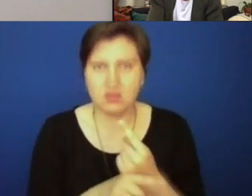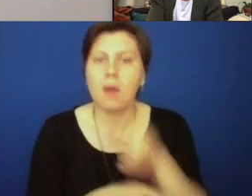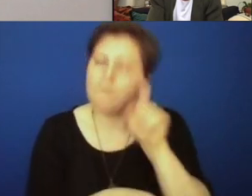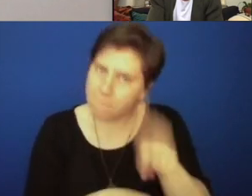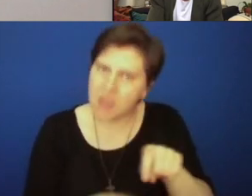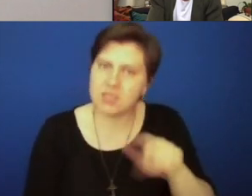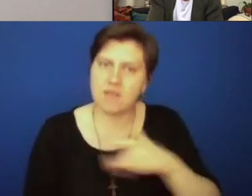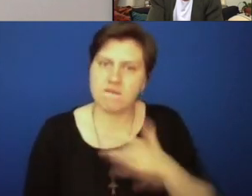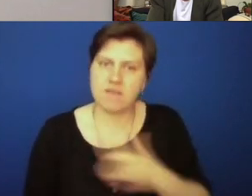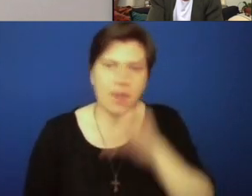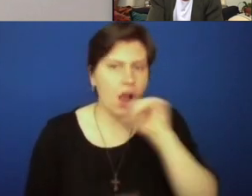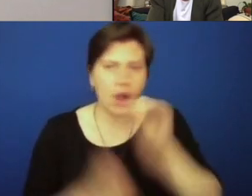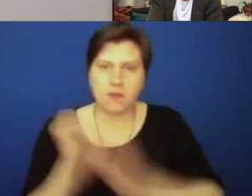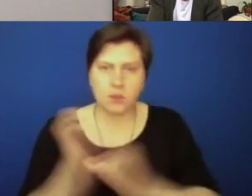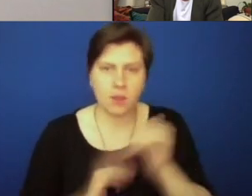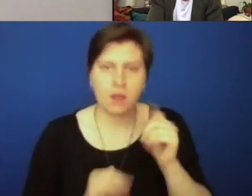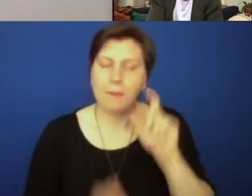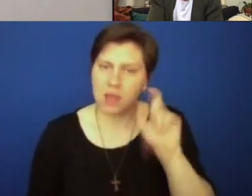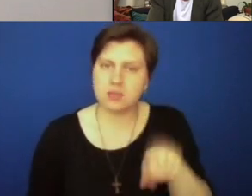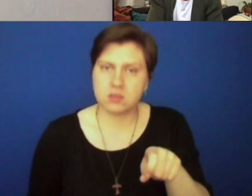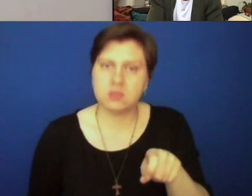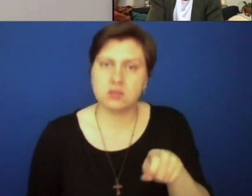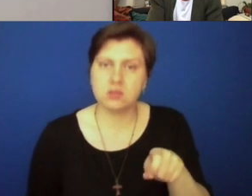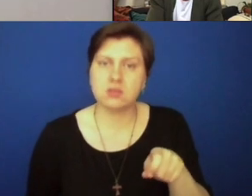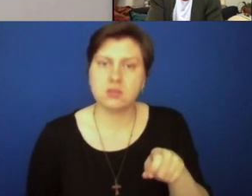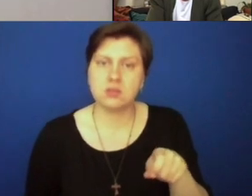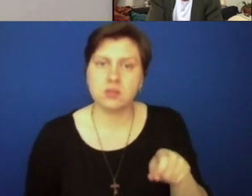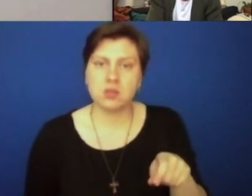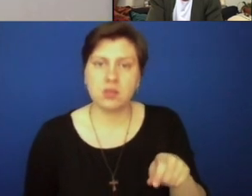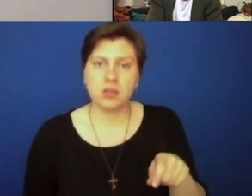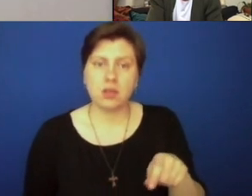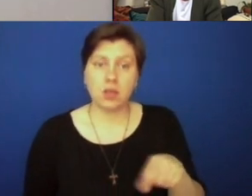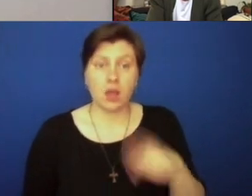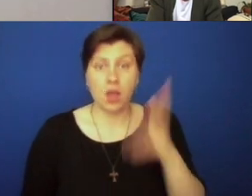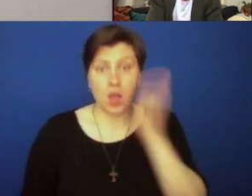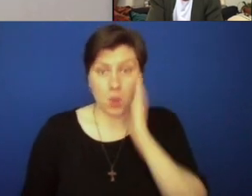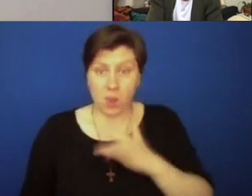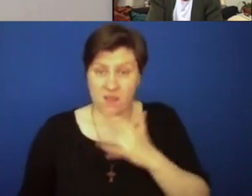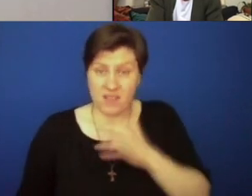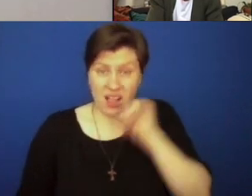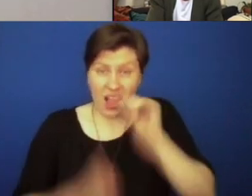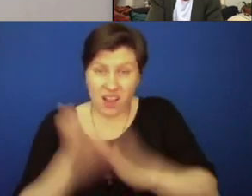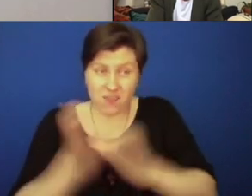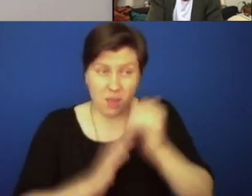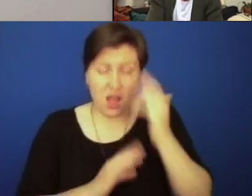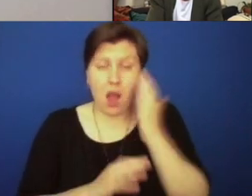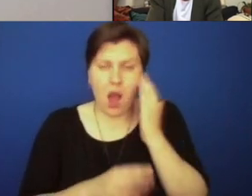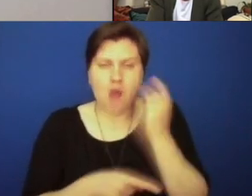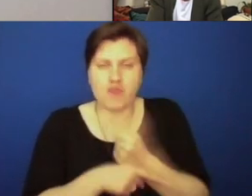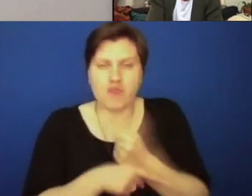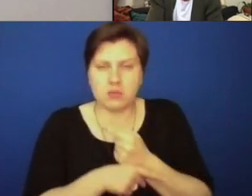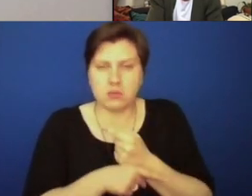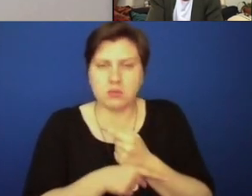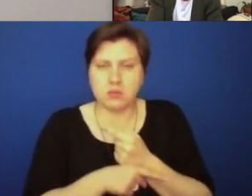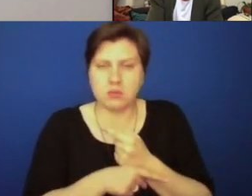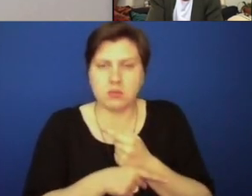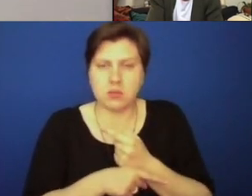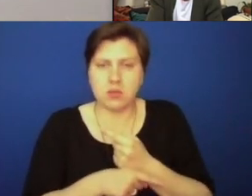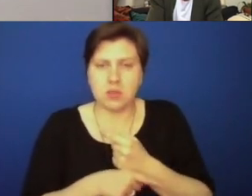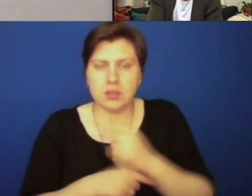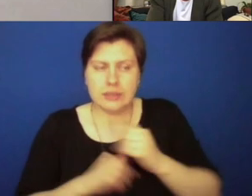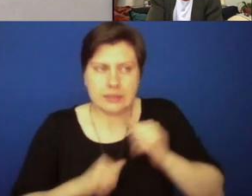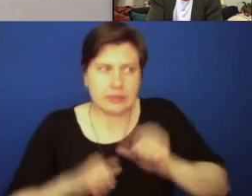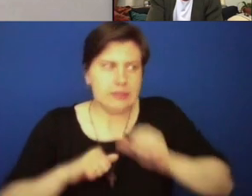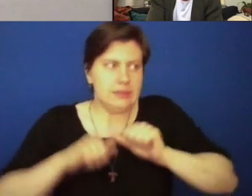keep making yourself feel uncomfortable and you will think, and you will know that you are continuing to do the work.